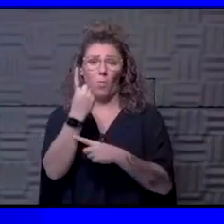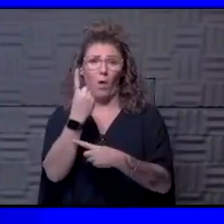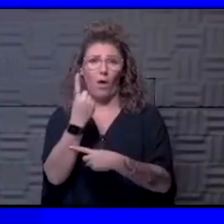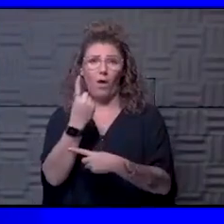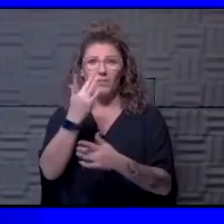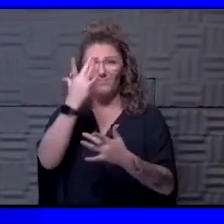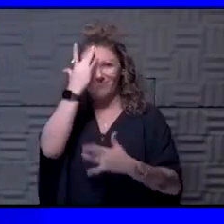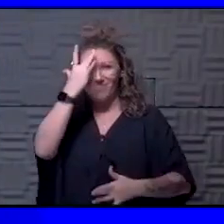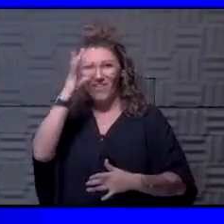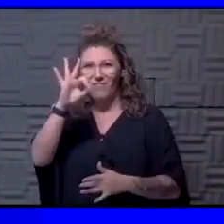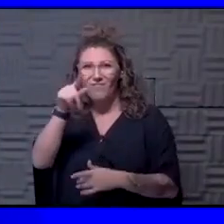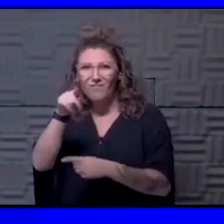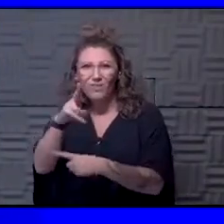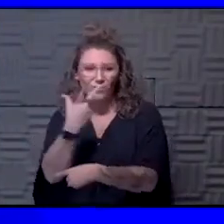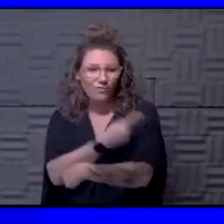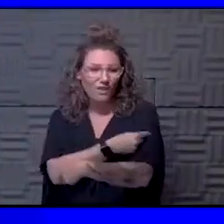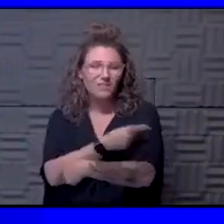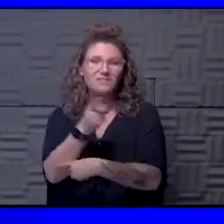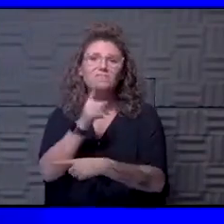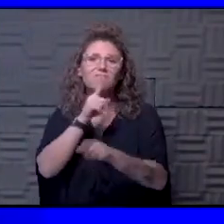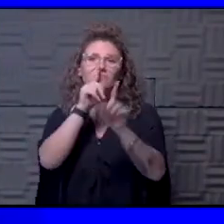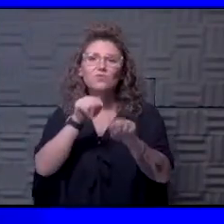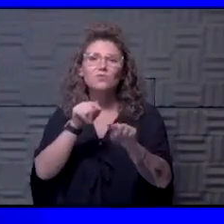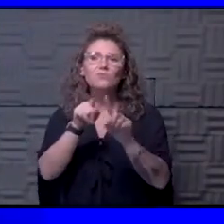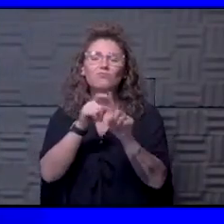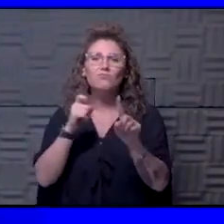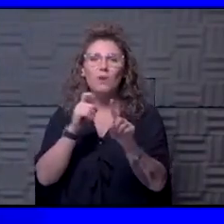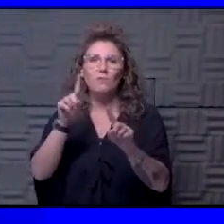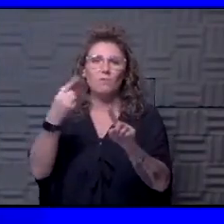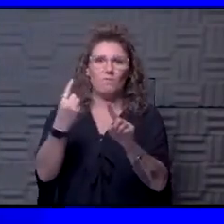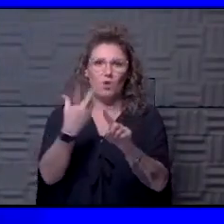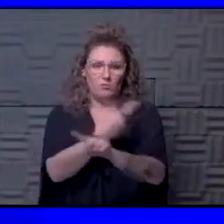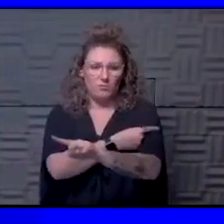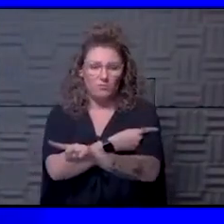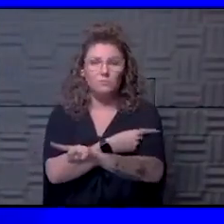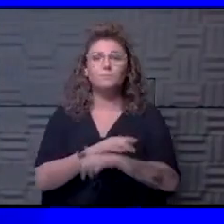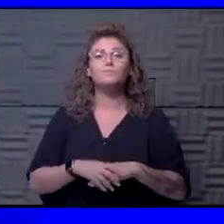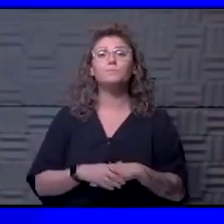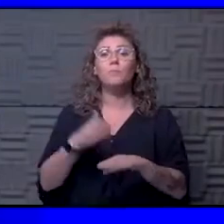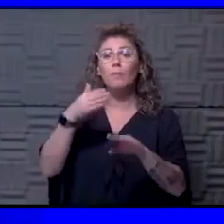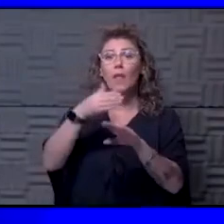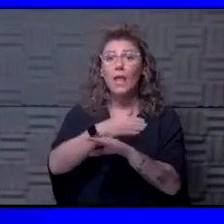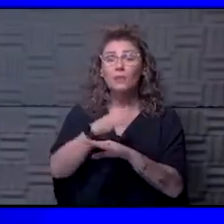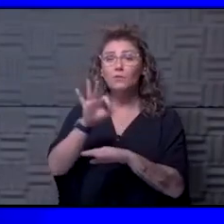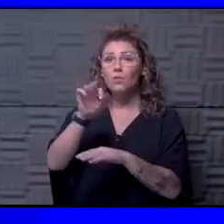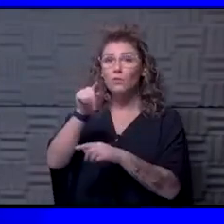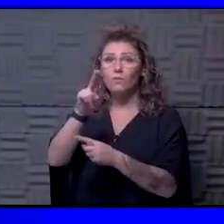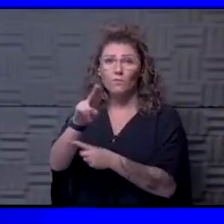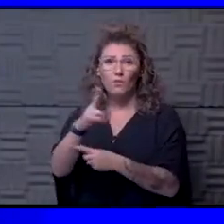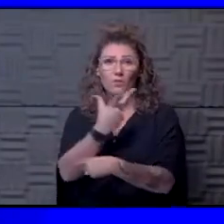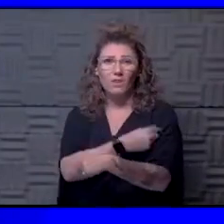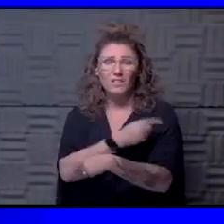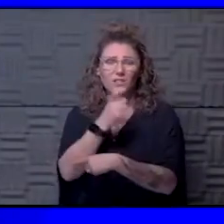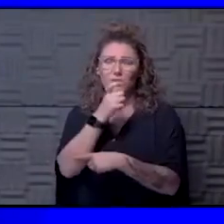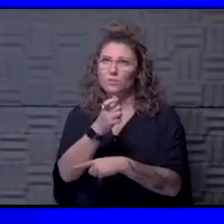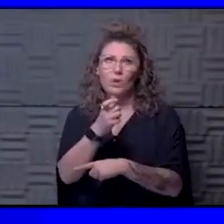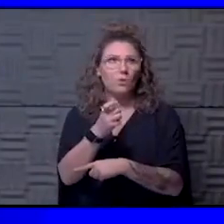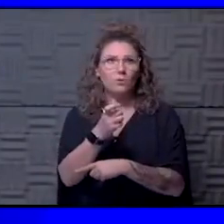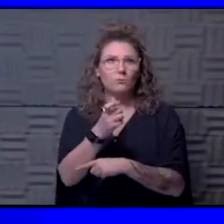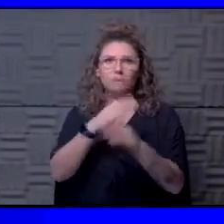vaccine every year, you probably do start to mount a response after that first dose. After the influenza vaccine, you really don't reach